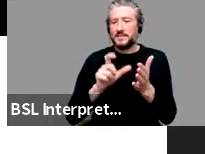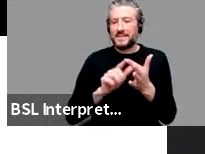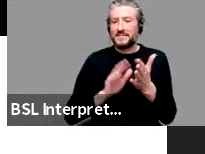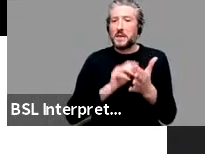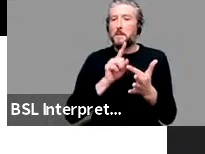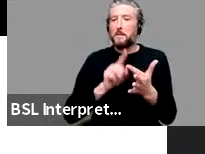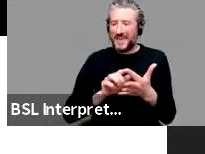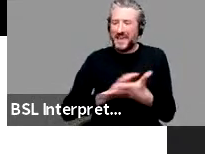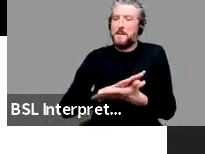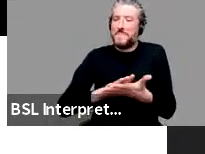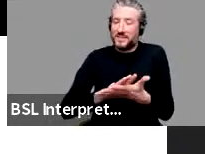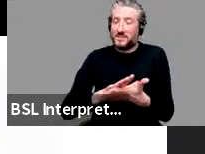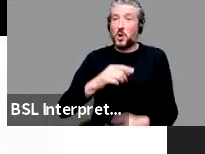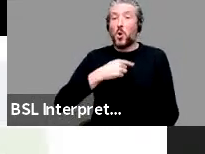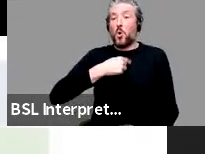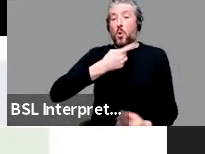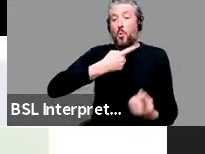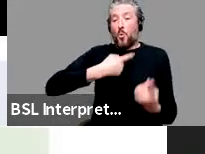make sense of language.